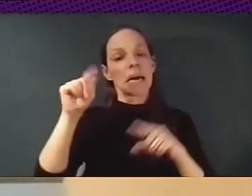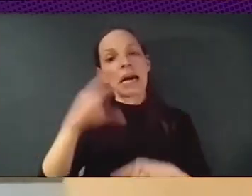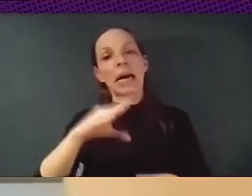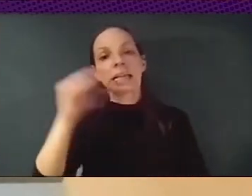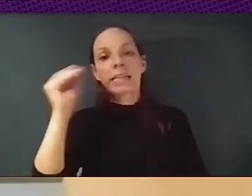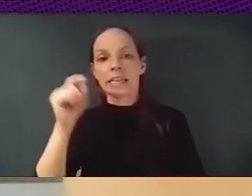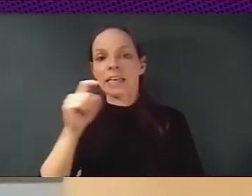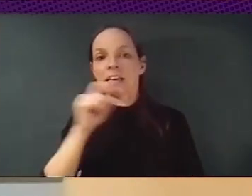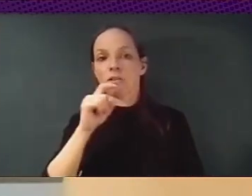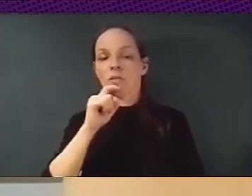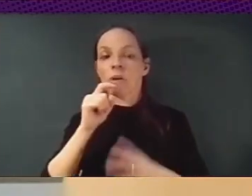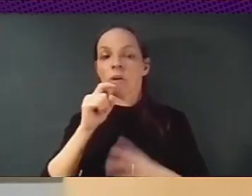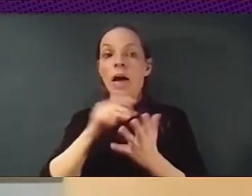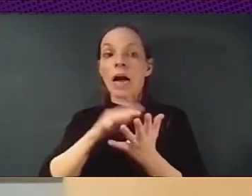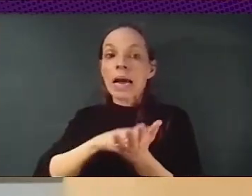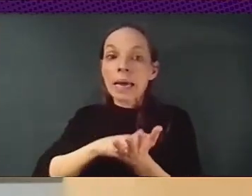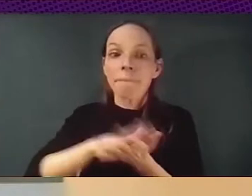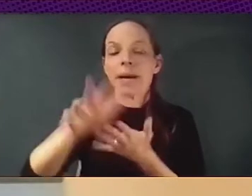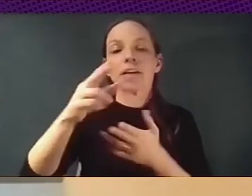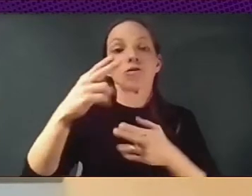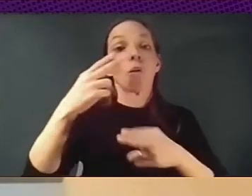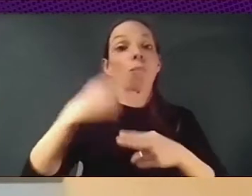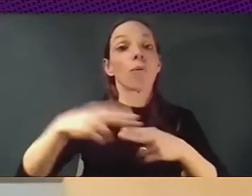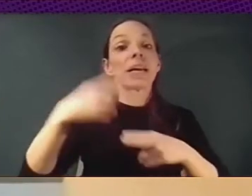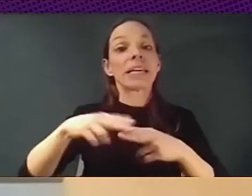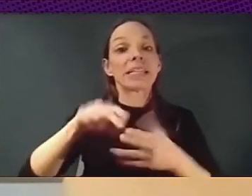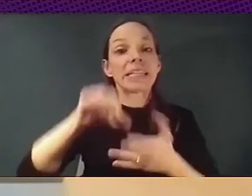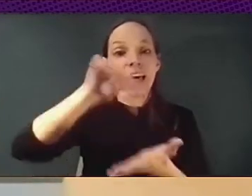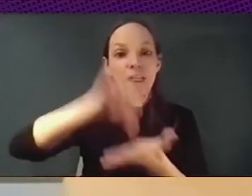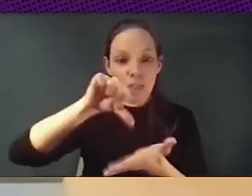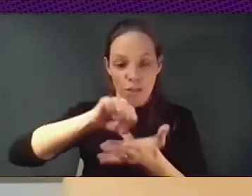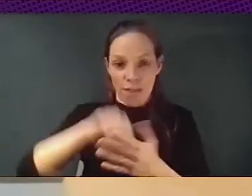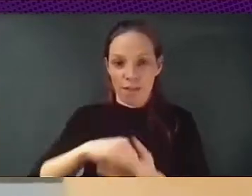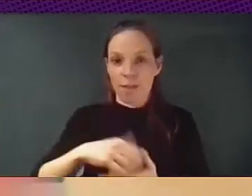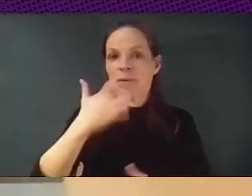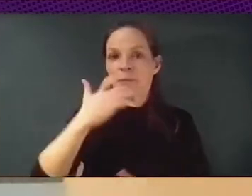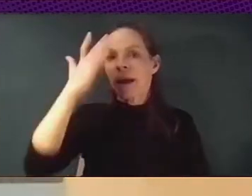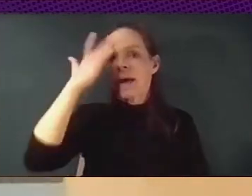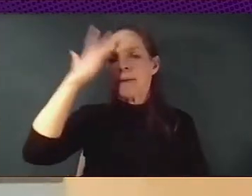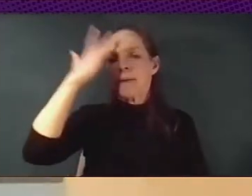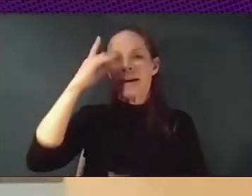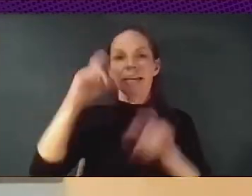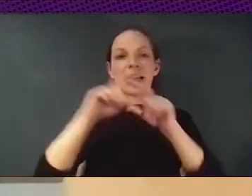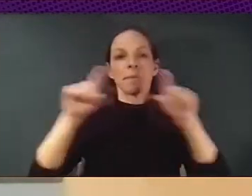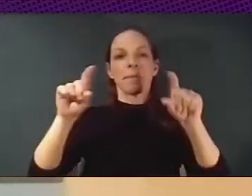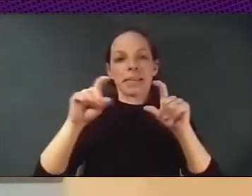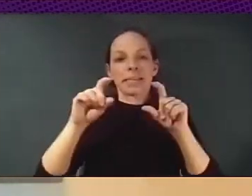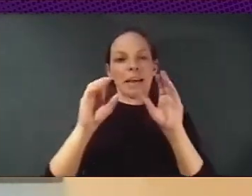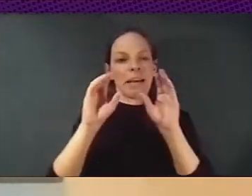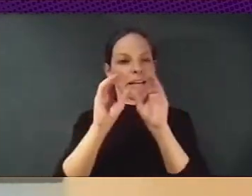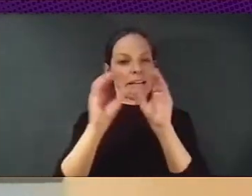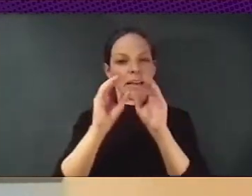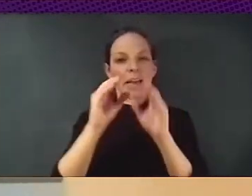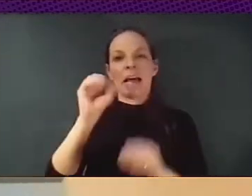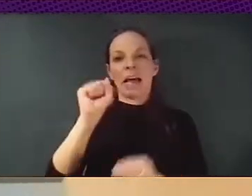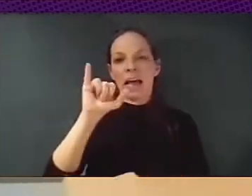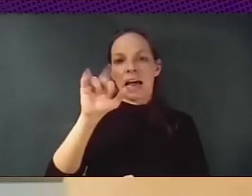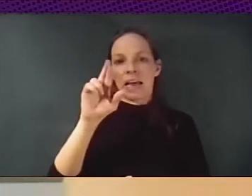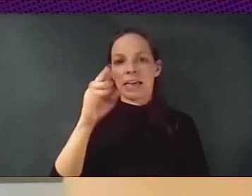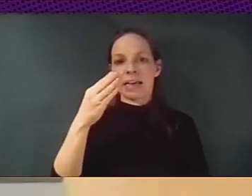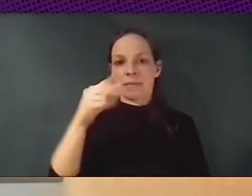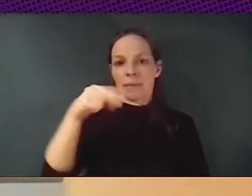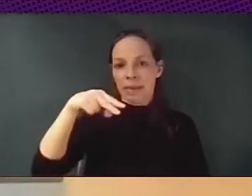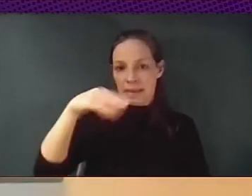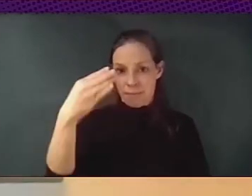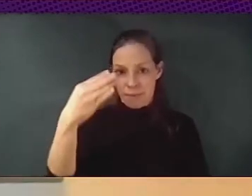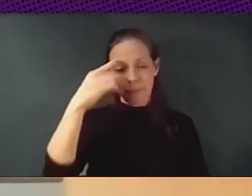Let's think about Airbnb. On a certain point, when you understand that these big platforms come to your city, and they